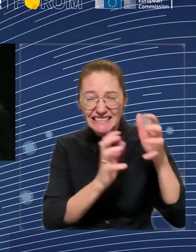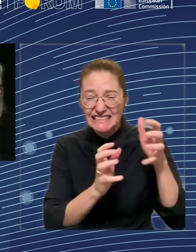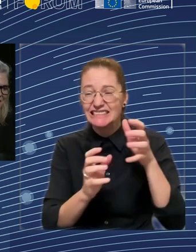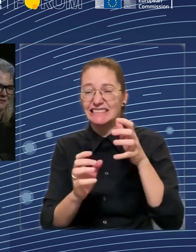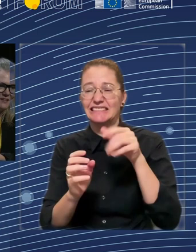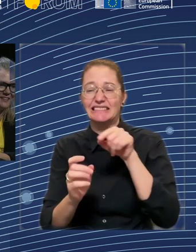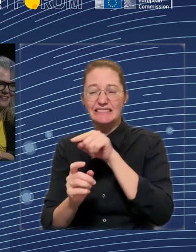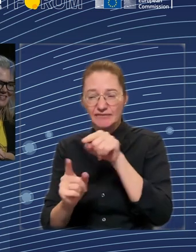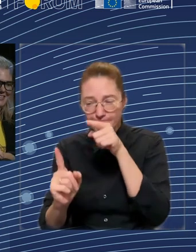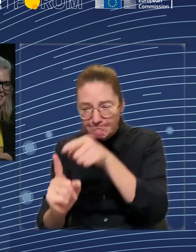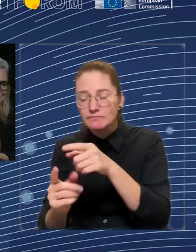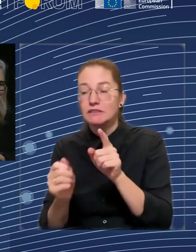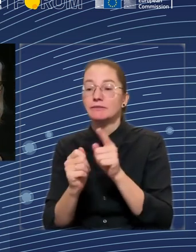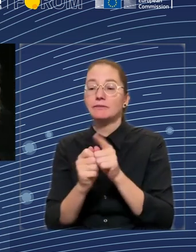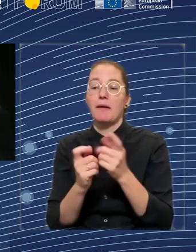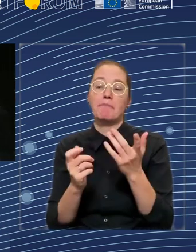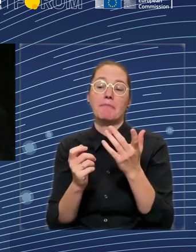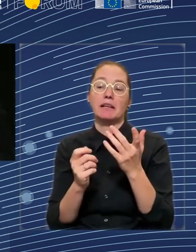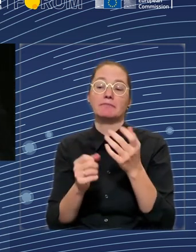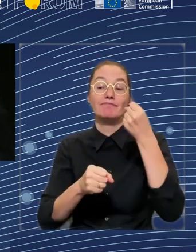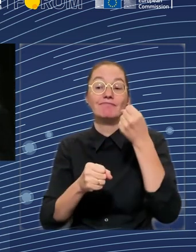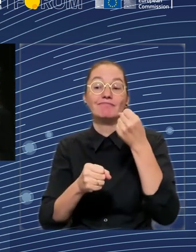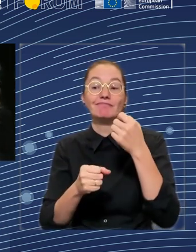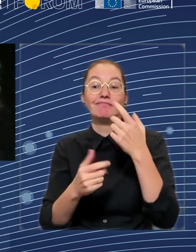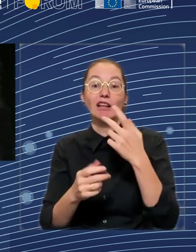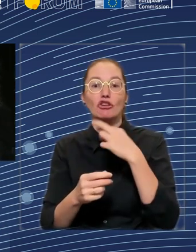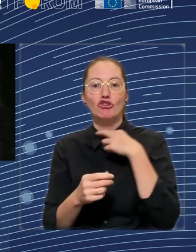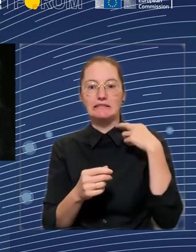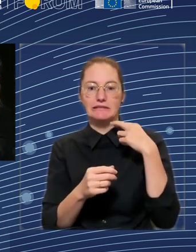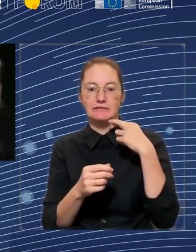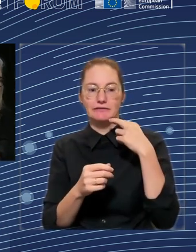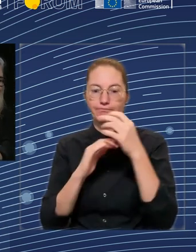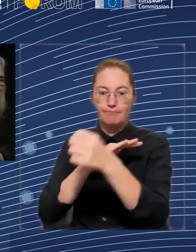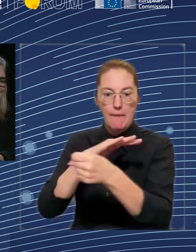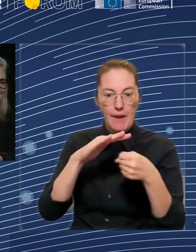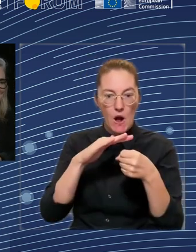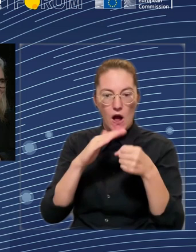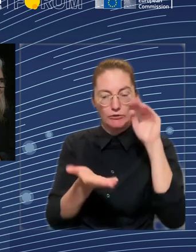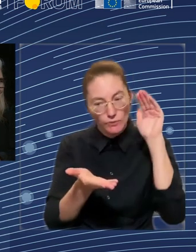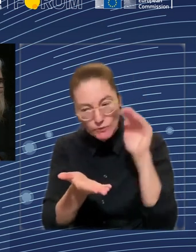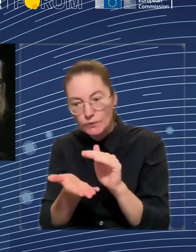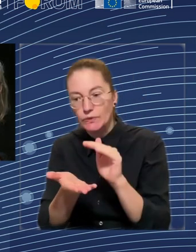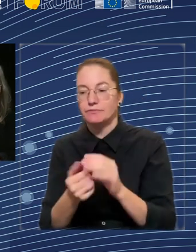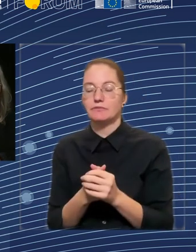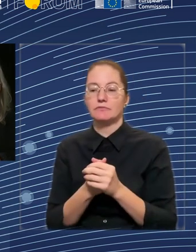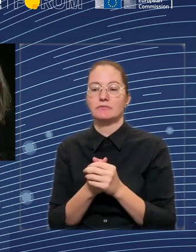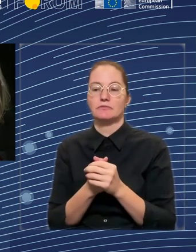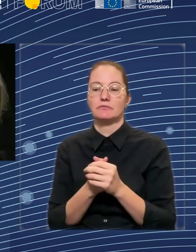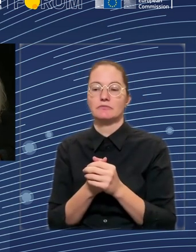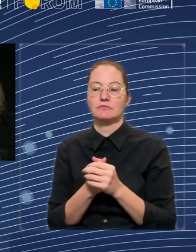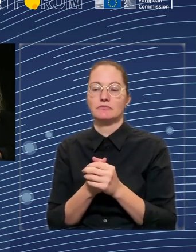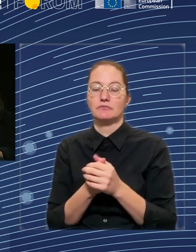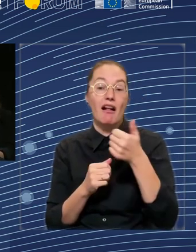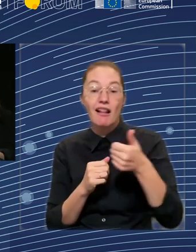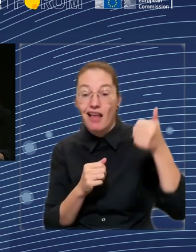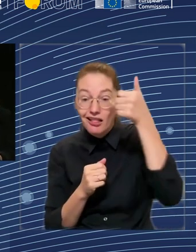probably going to be the final word in that sentence before they ran out of space. Youth in EU institutions. It was the year of youth last year, so